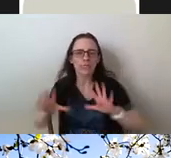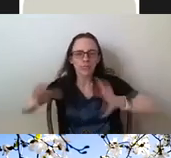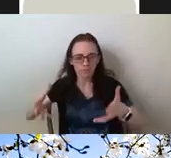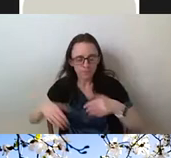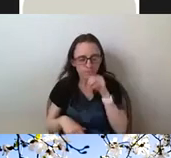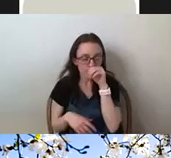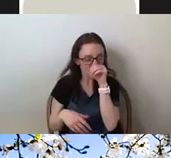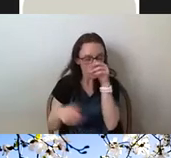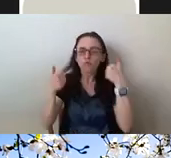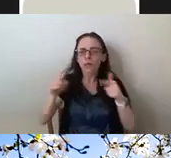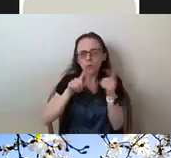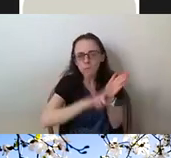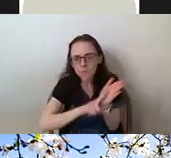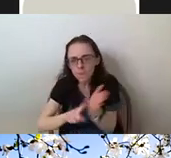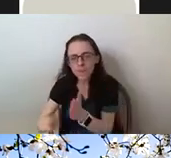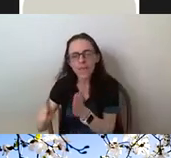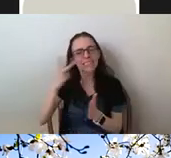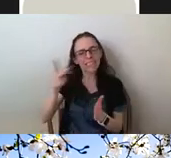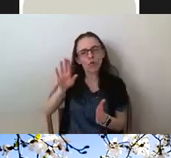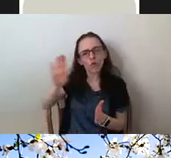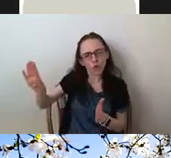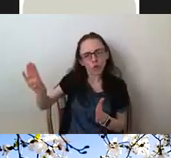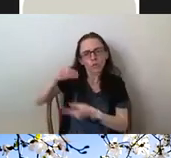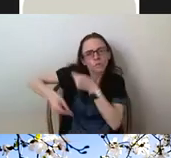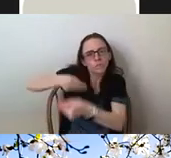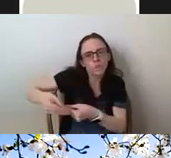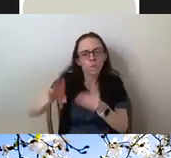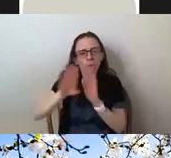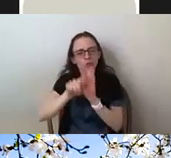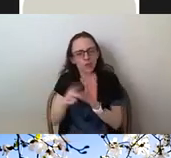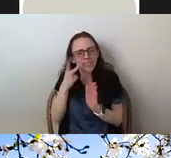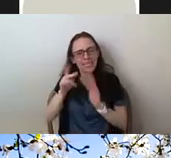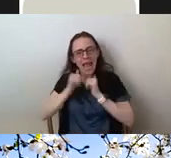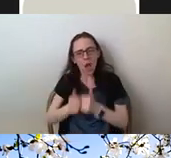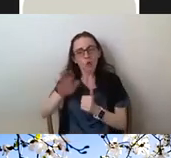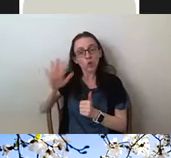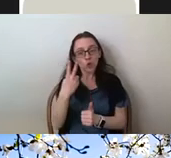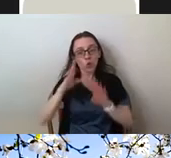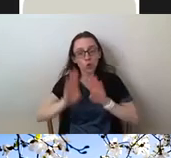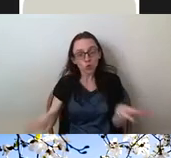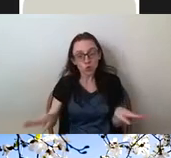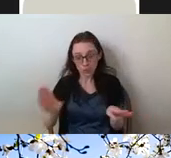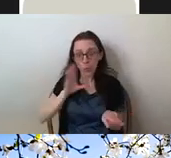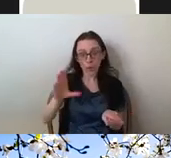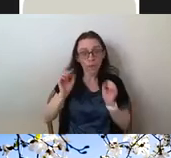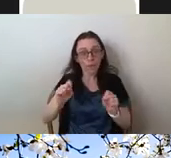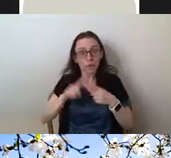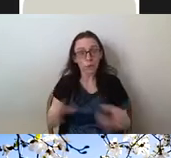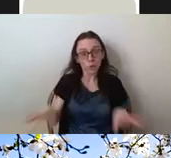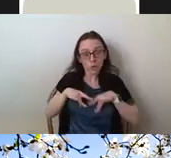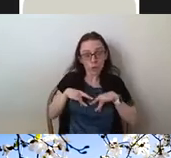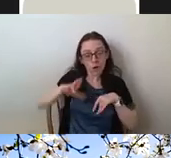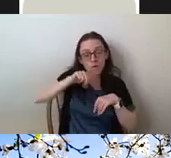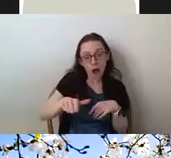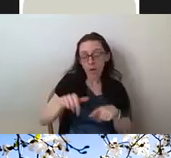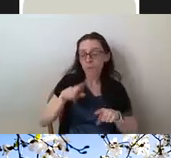background for her sons to have knowledge of the risks their future children may have. But her doctor is not very supportive of this at